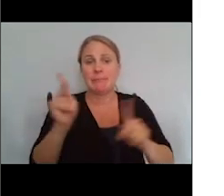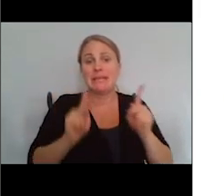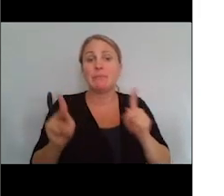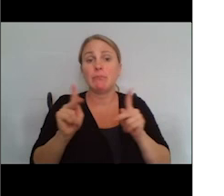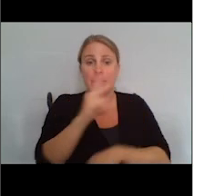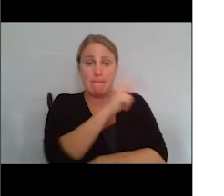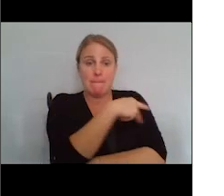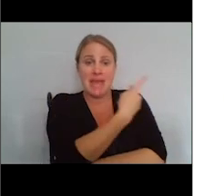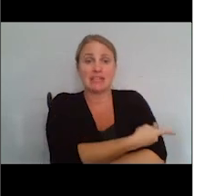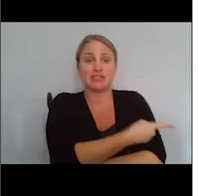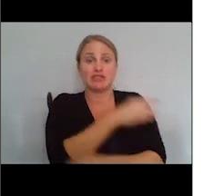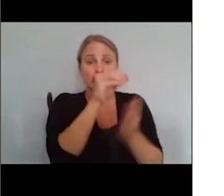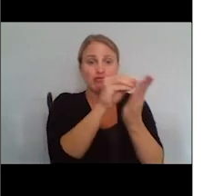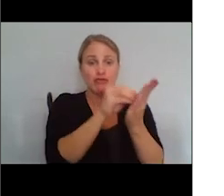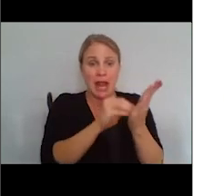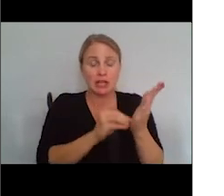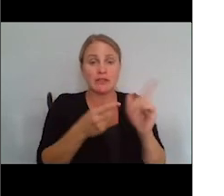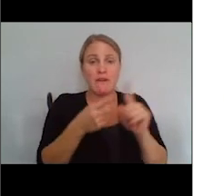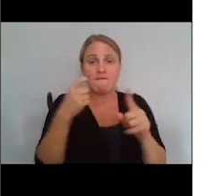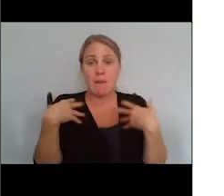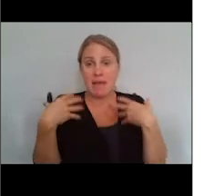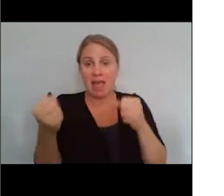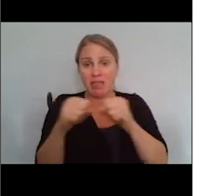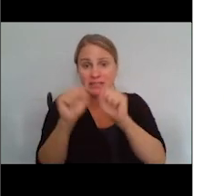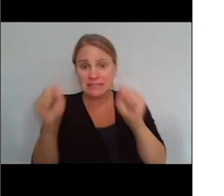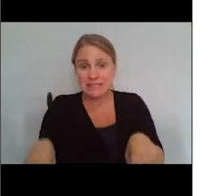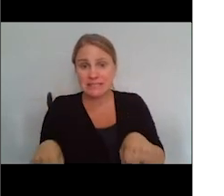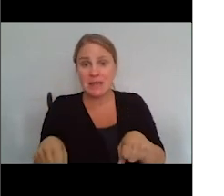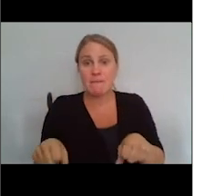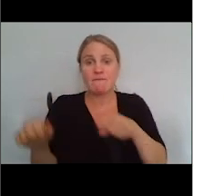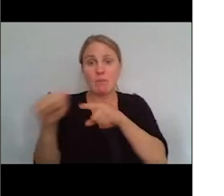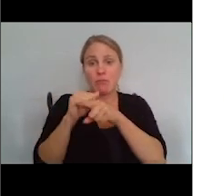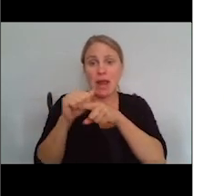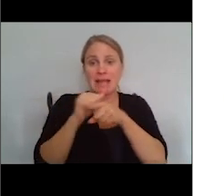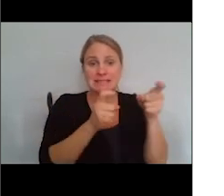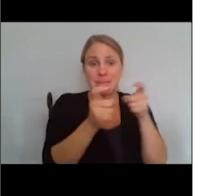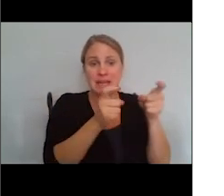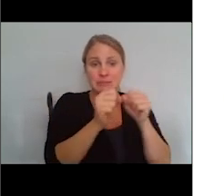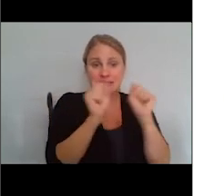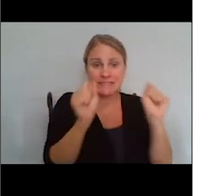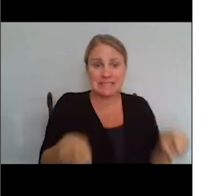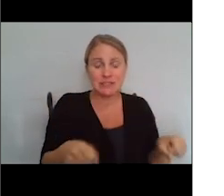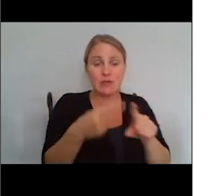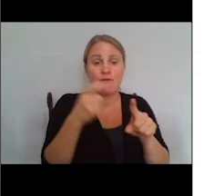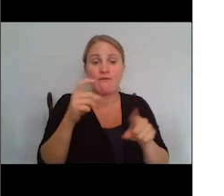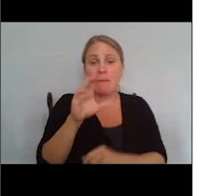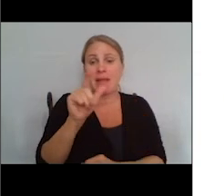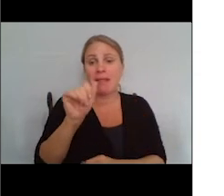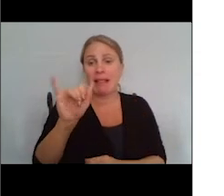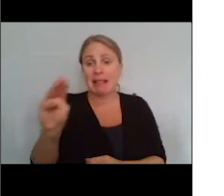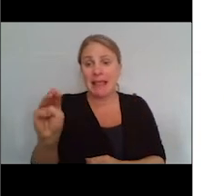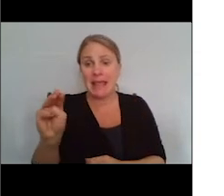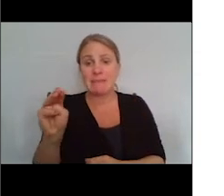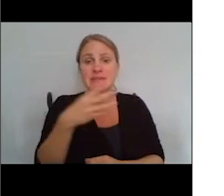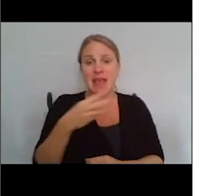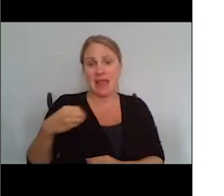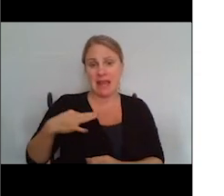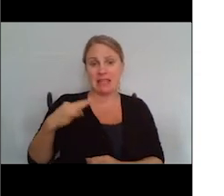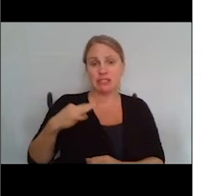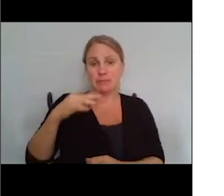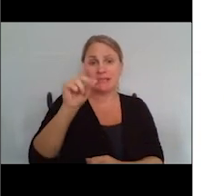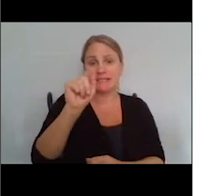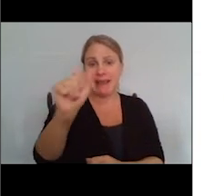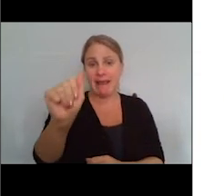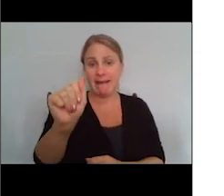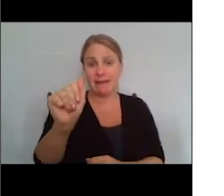amalgamated from health systems, from practice management systems, from claims data, eligibility data. And what they are